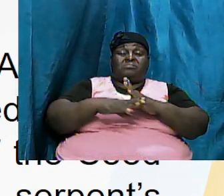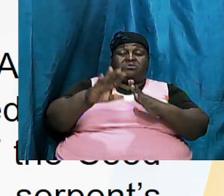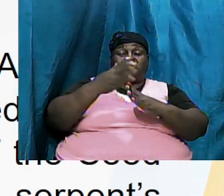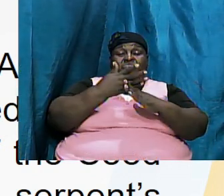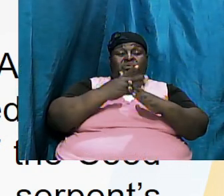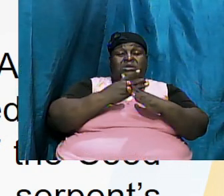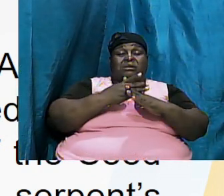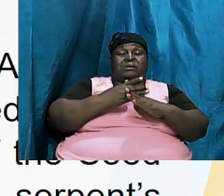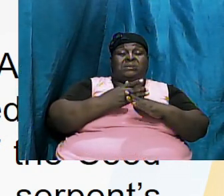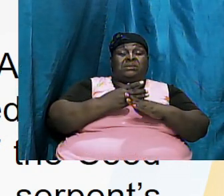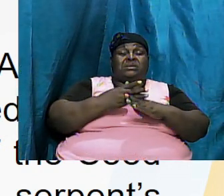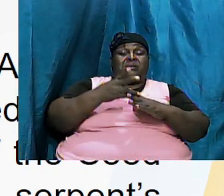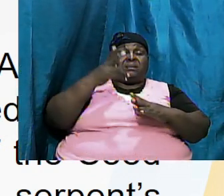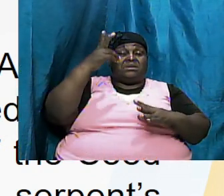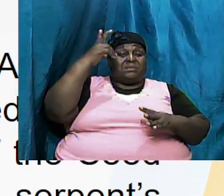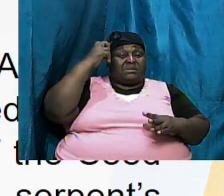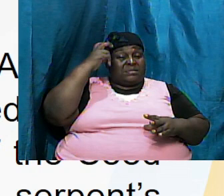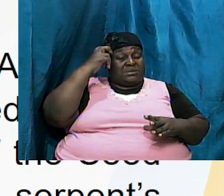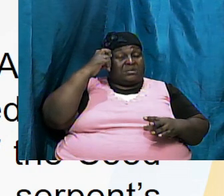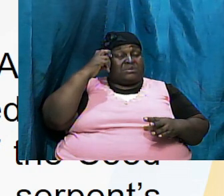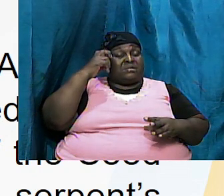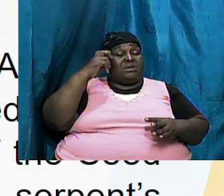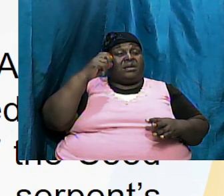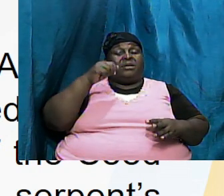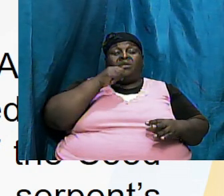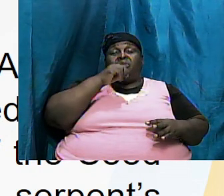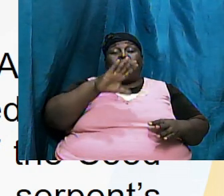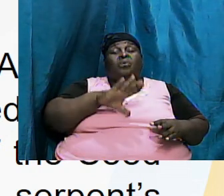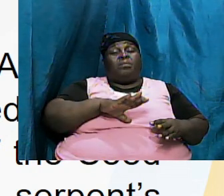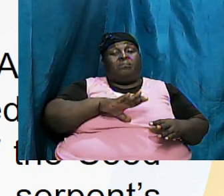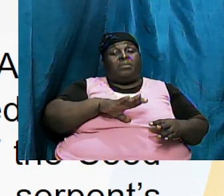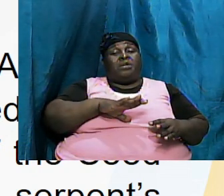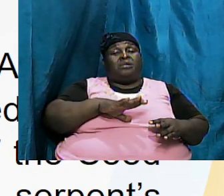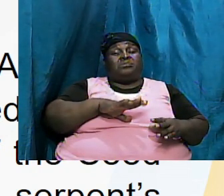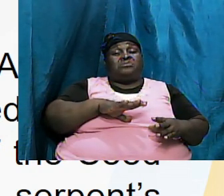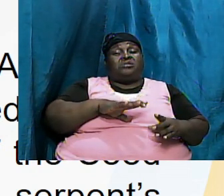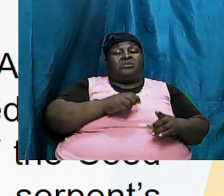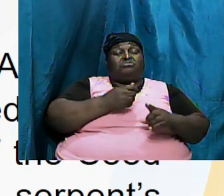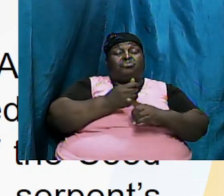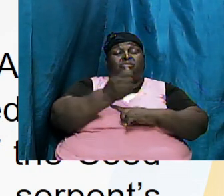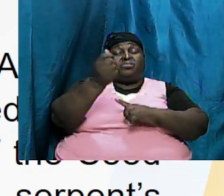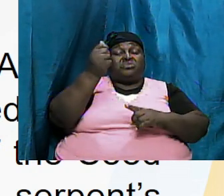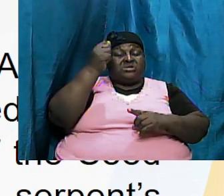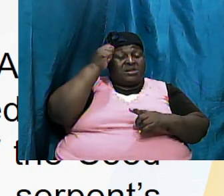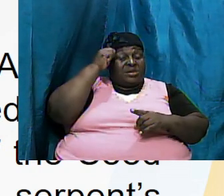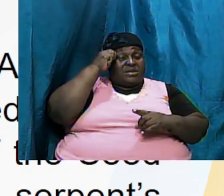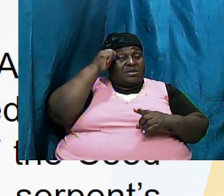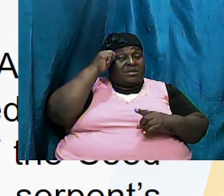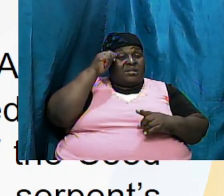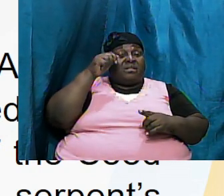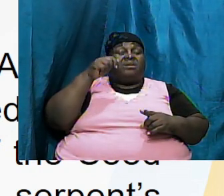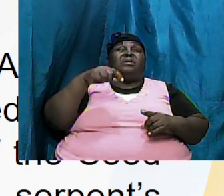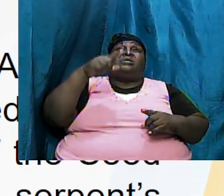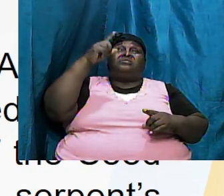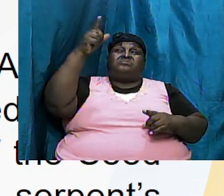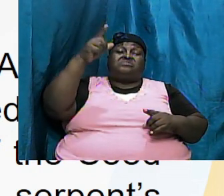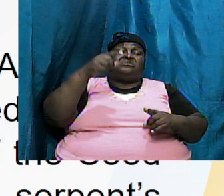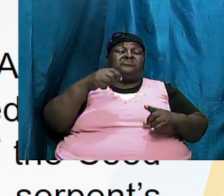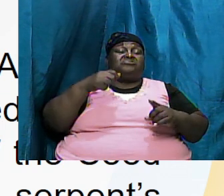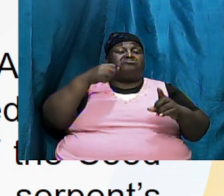between thy seed and her seed it shall bruise thy head and thou shall bruise his